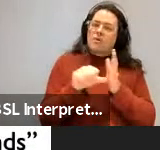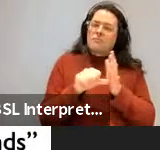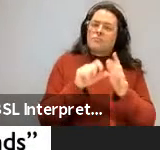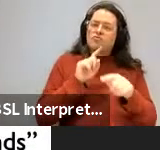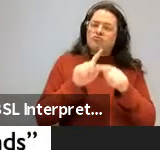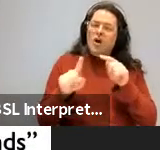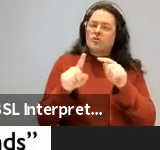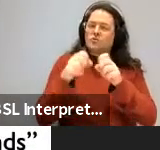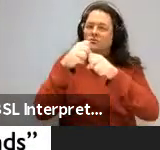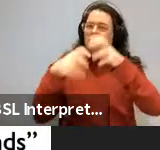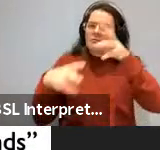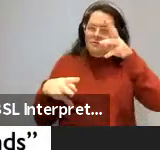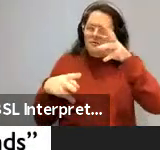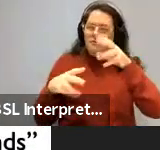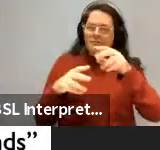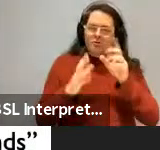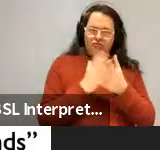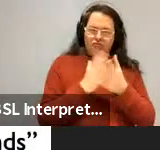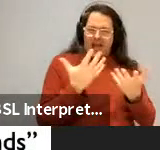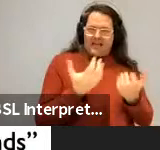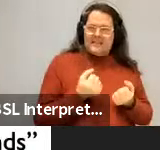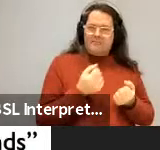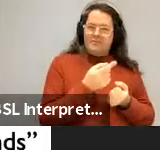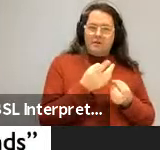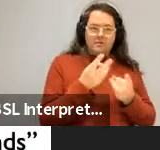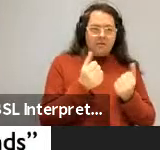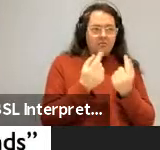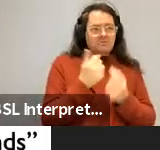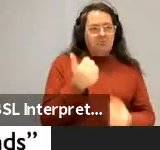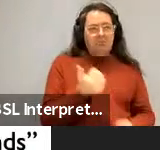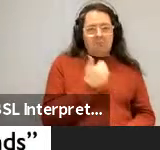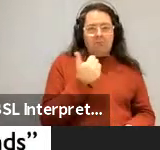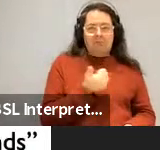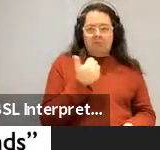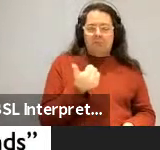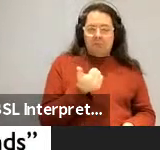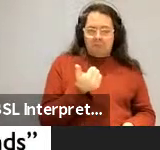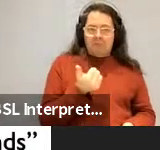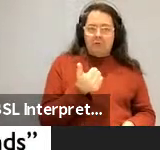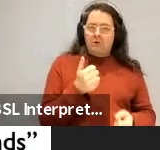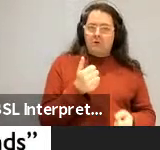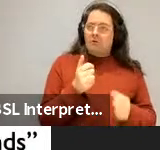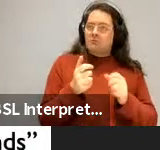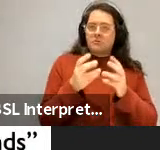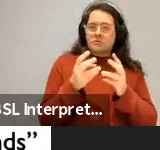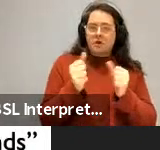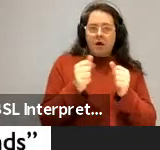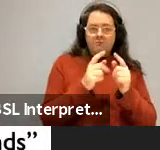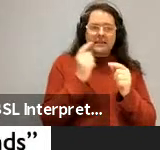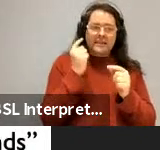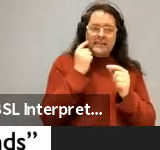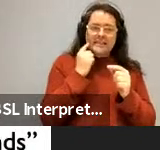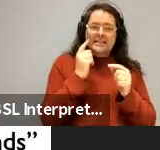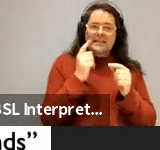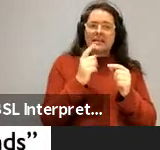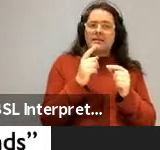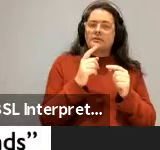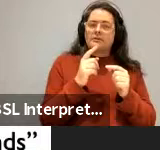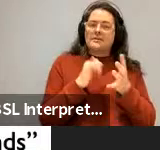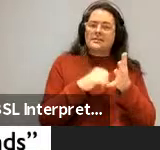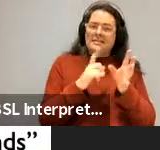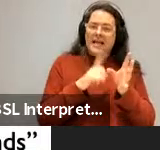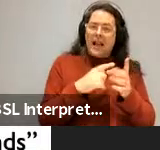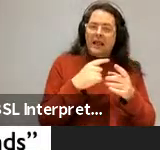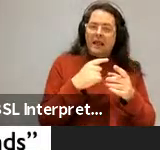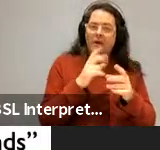acceptability ratings, uh, for very acceptable materials, uh, in, in the non-extracted versions, these easy ones here, Sally whispered that and Linda